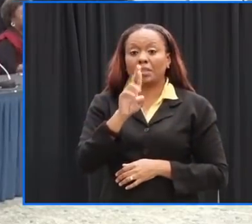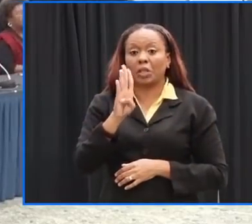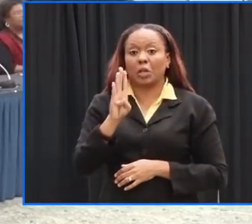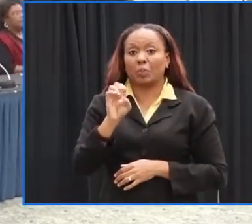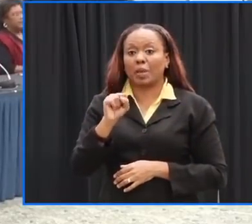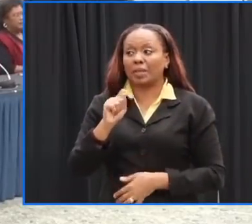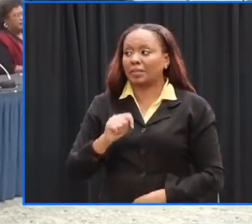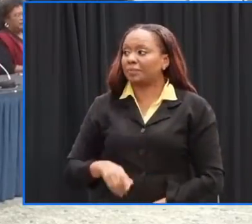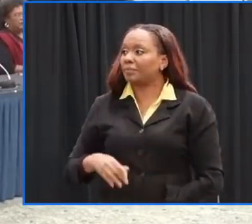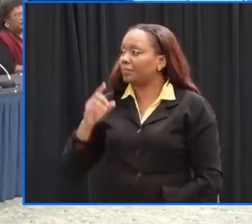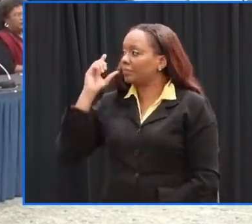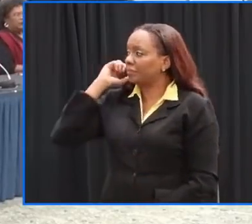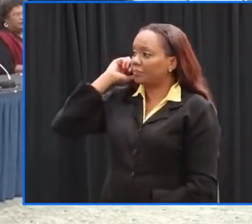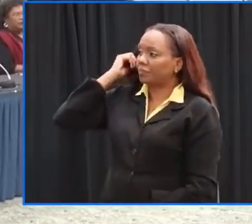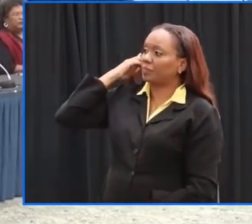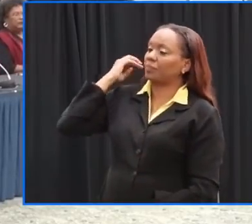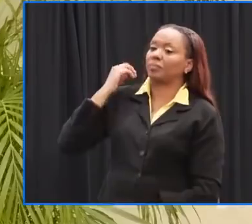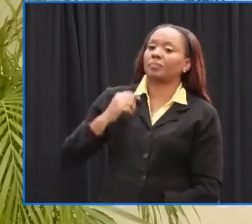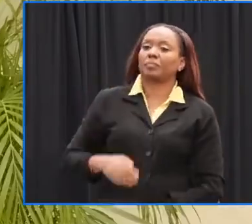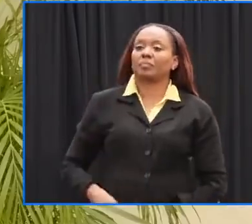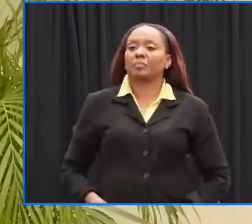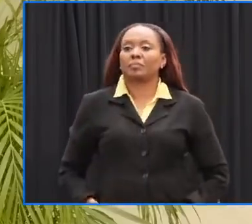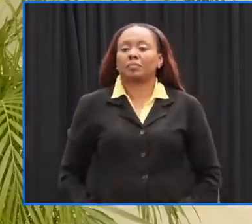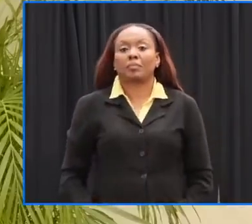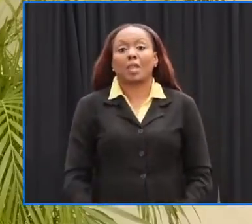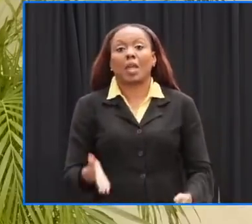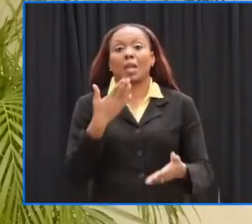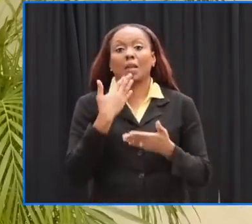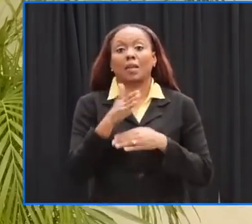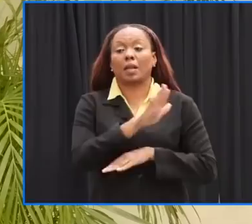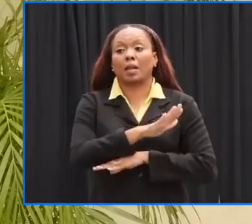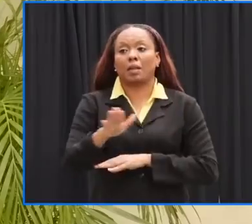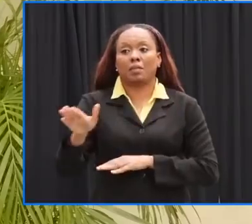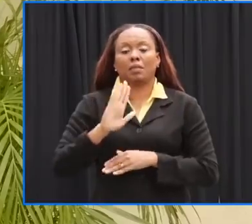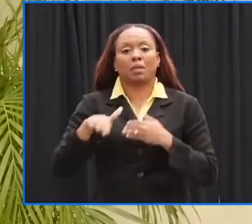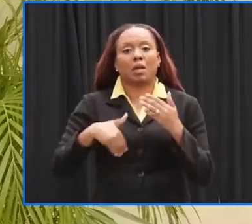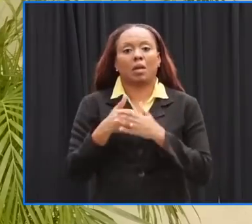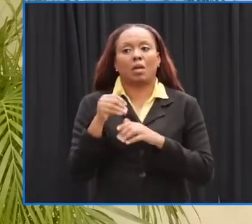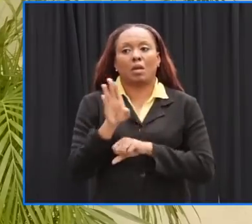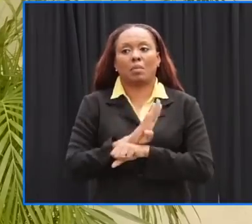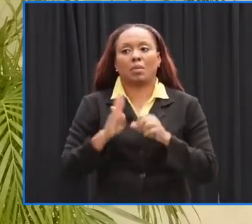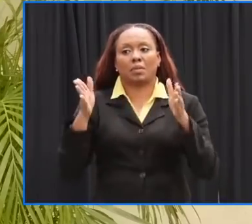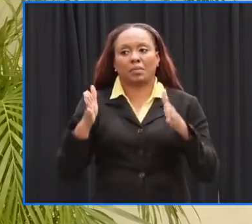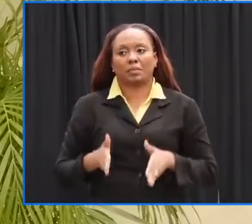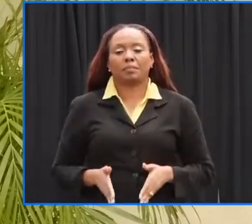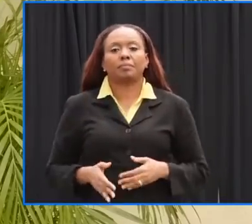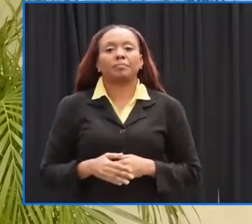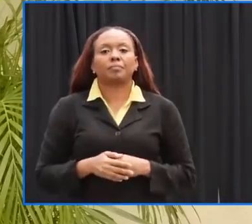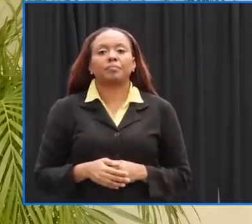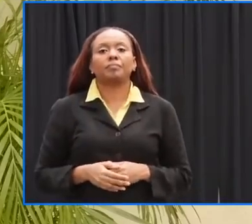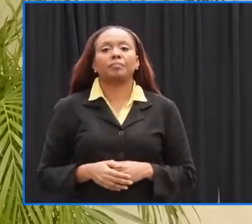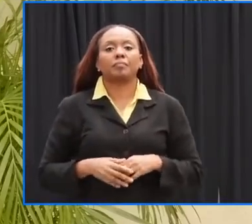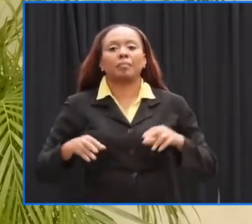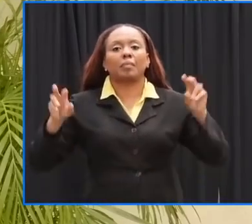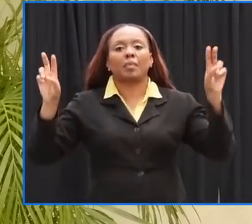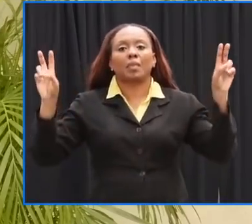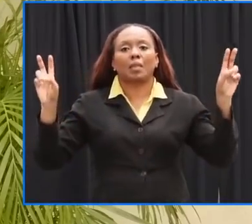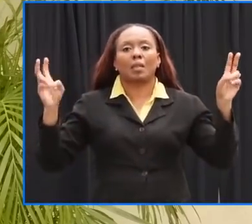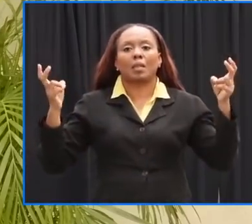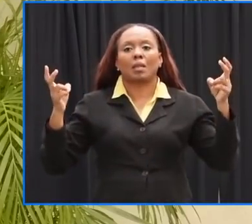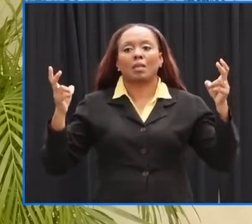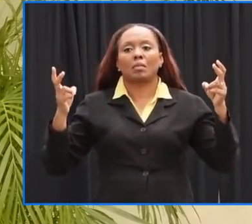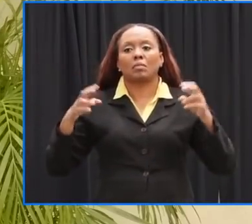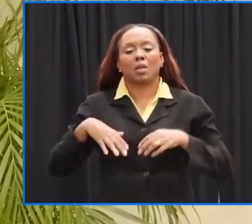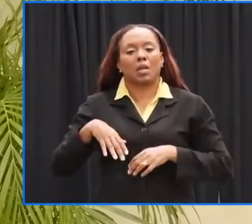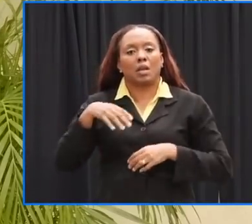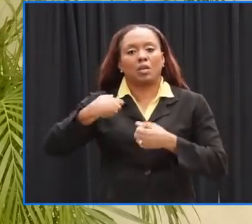Minister good afternoon good afternoon to all Barbadians I'm going to start off a reading off for you average number 4a and tropical